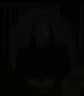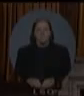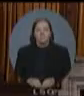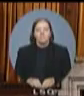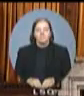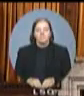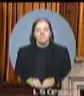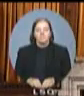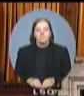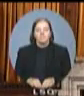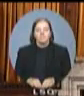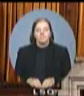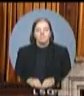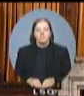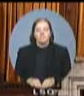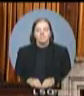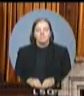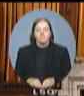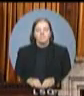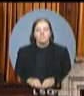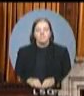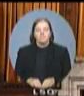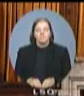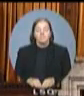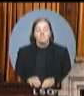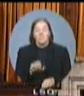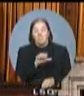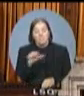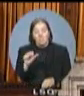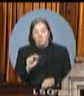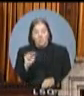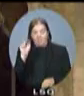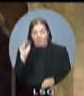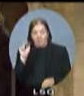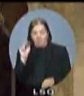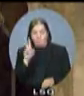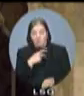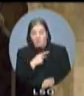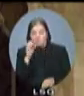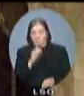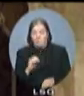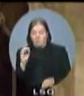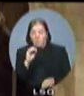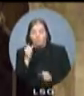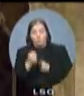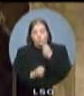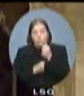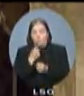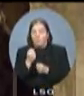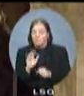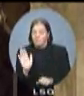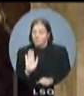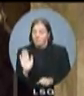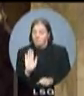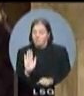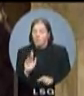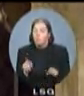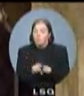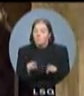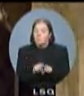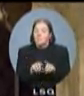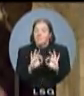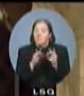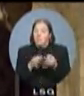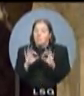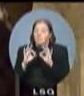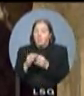It's not just Northern Ontario that this government is failing working families. In fact, in Southern Ontario, the heart of the manufacturing sector of